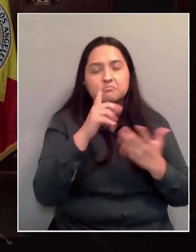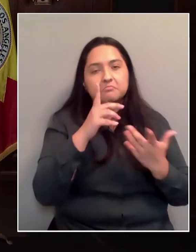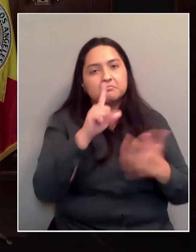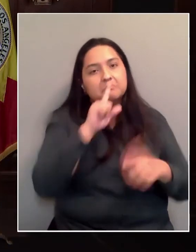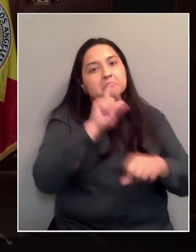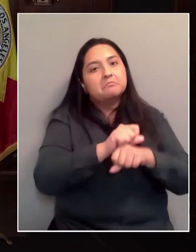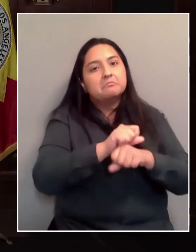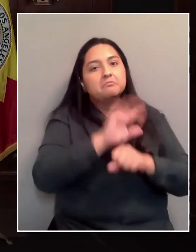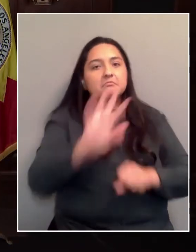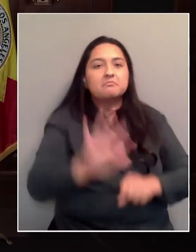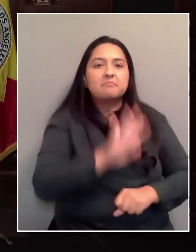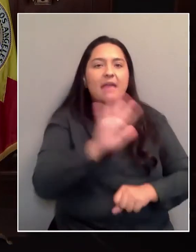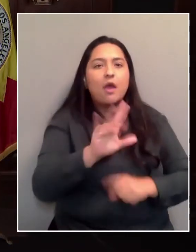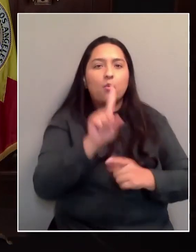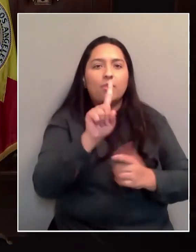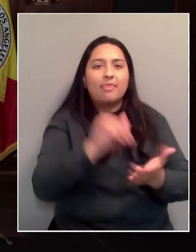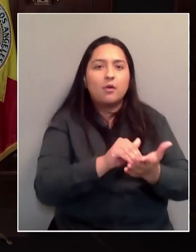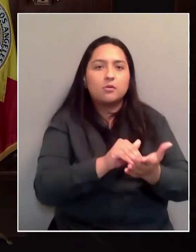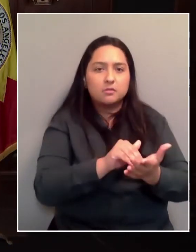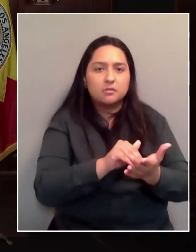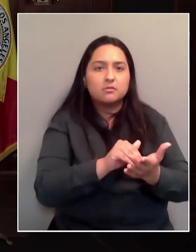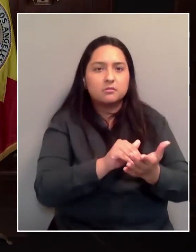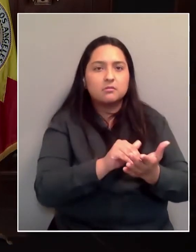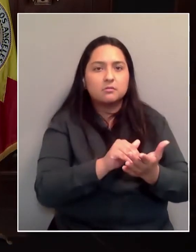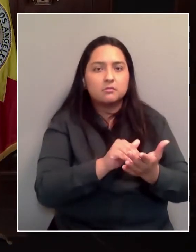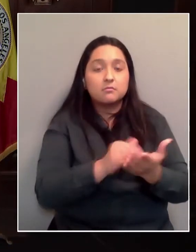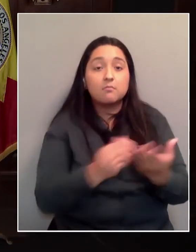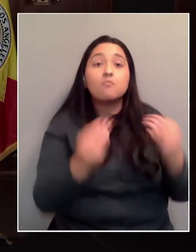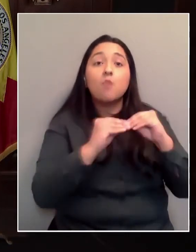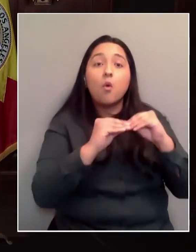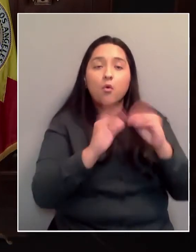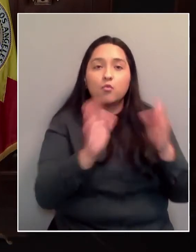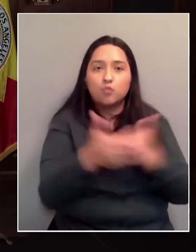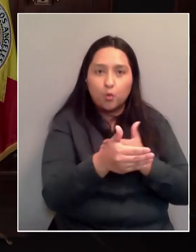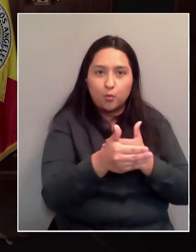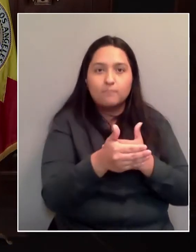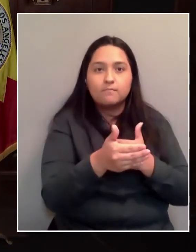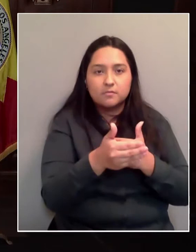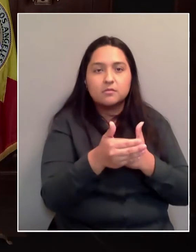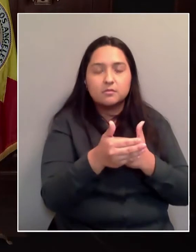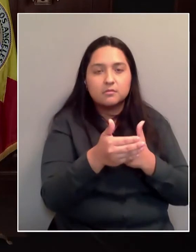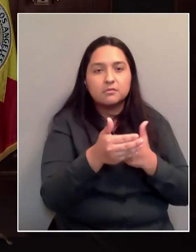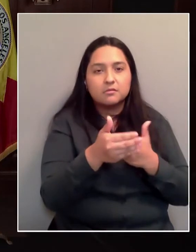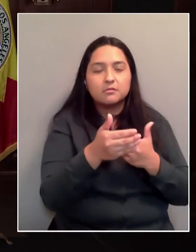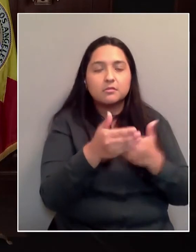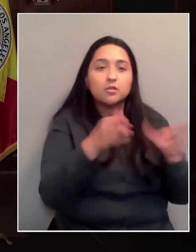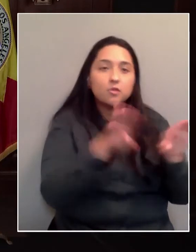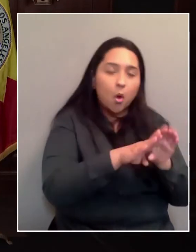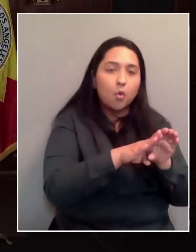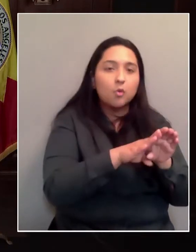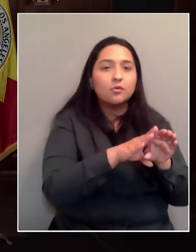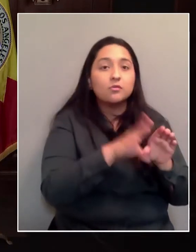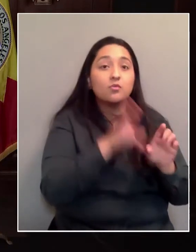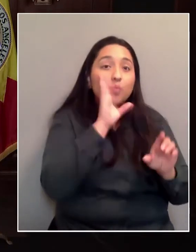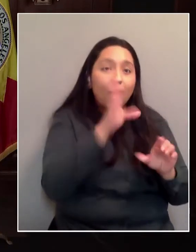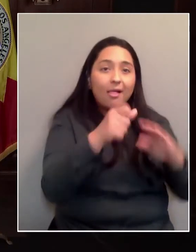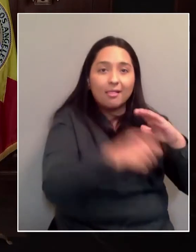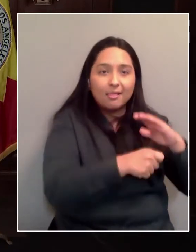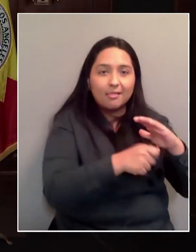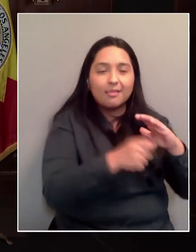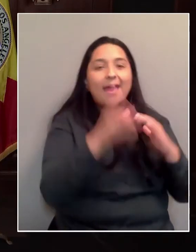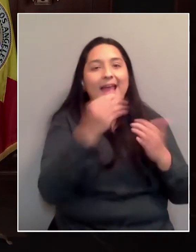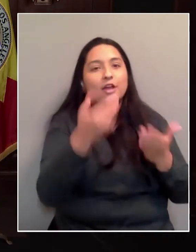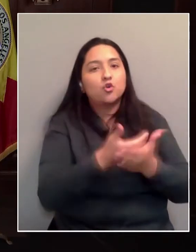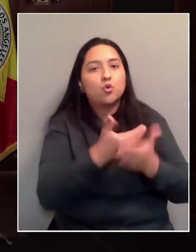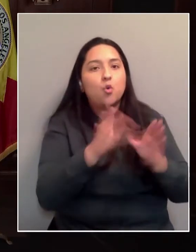thousand more rooms that would have either been closed and or new ones opening. Second, when it comes to